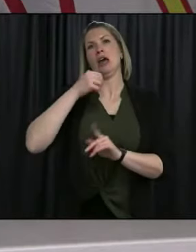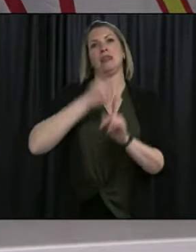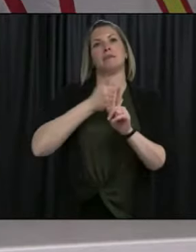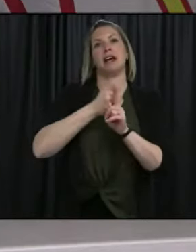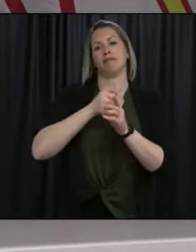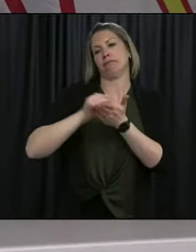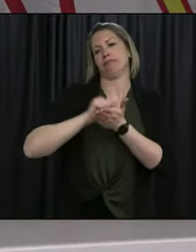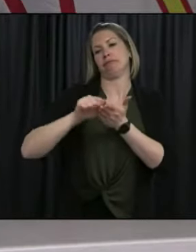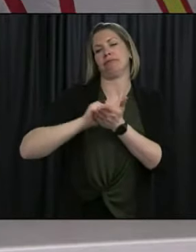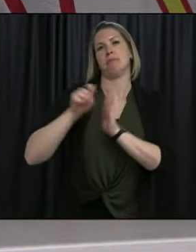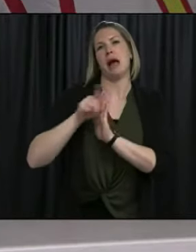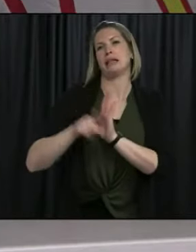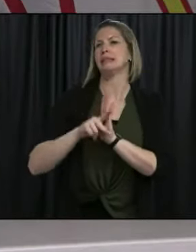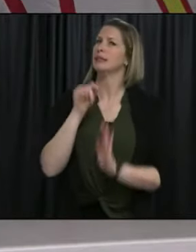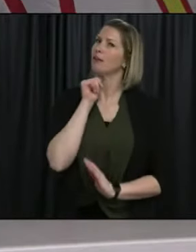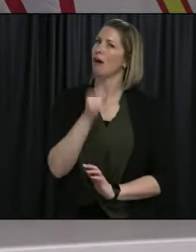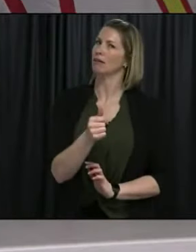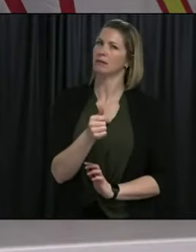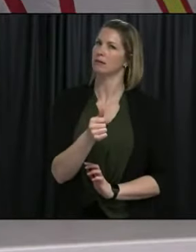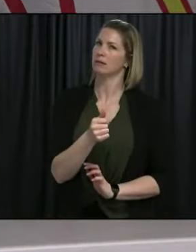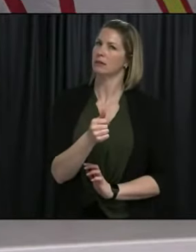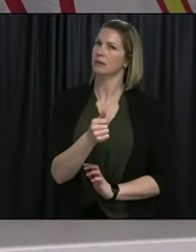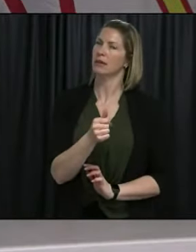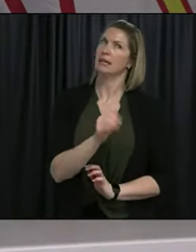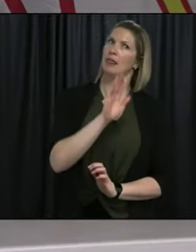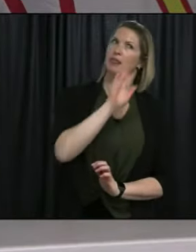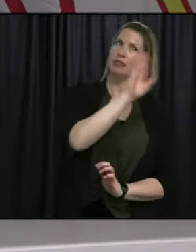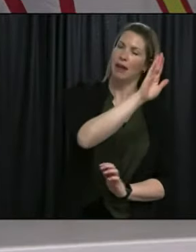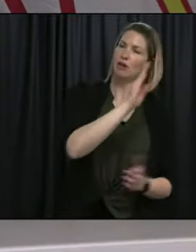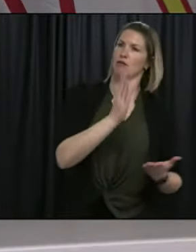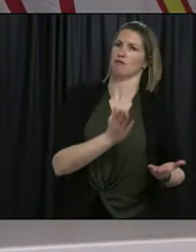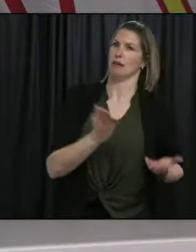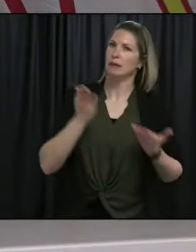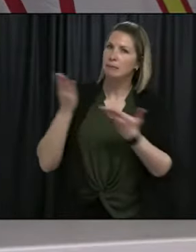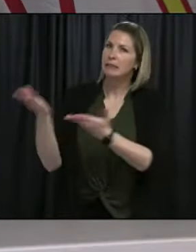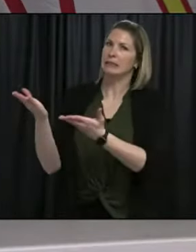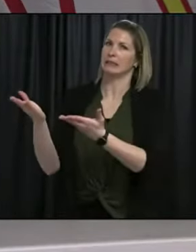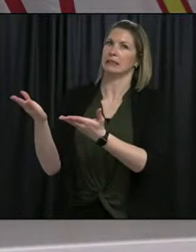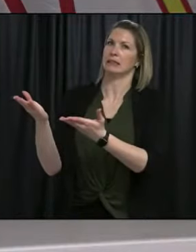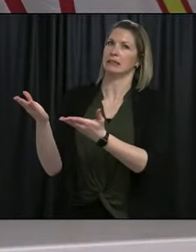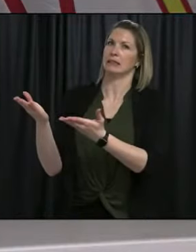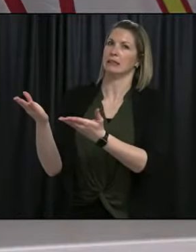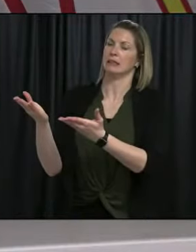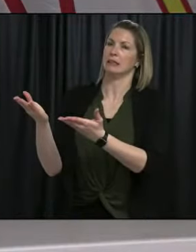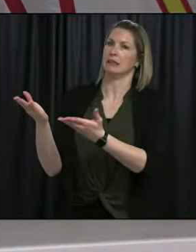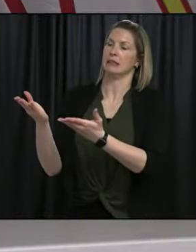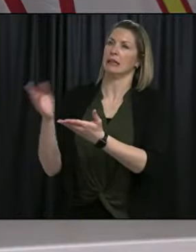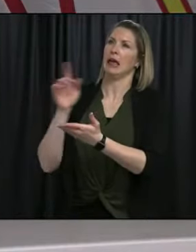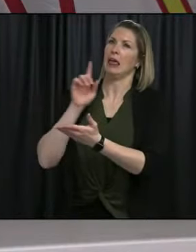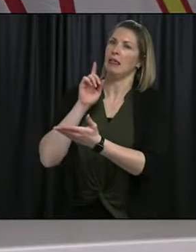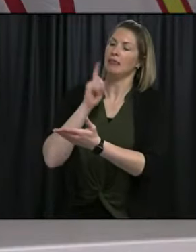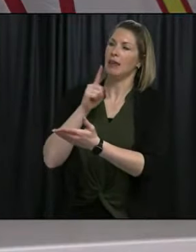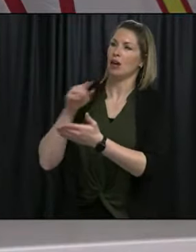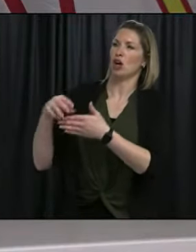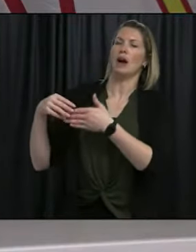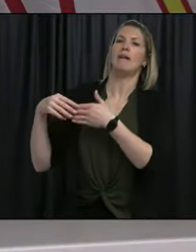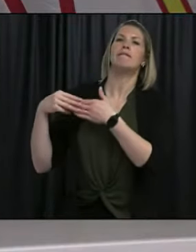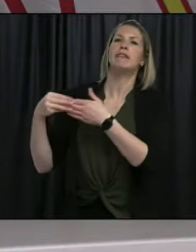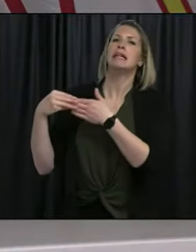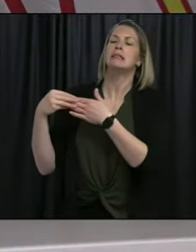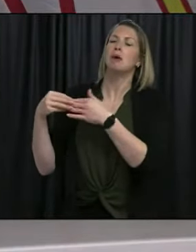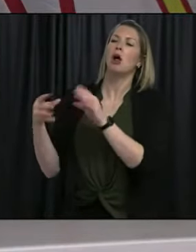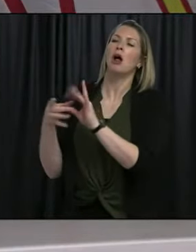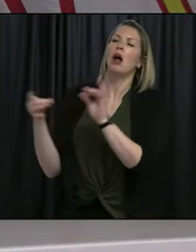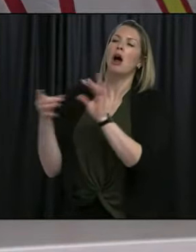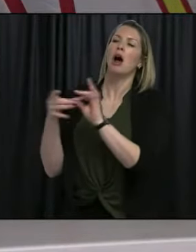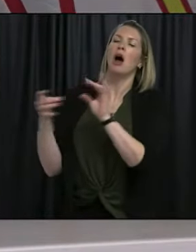laxity in the statement with regard to, you know, looking at the